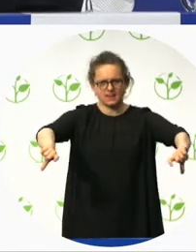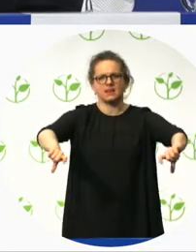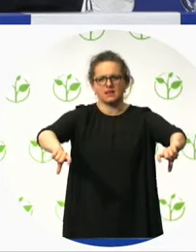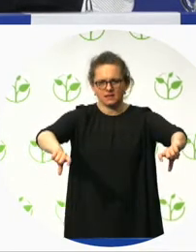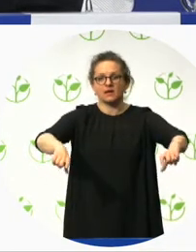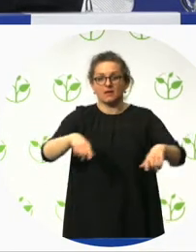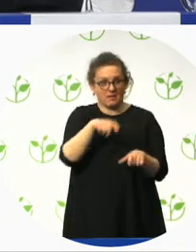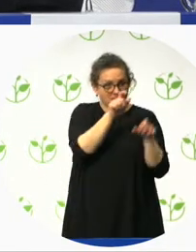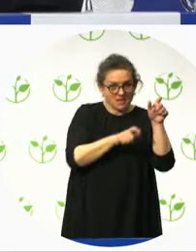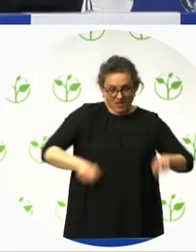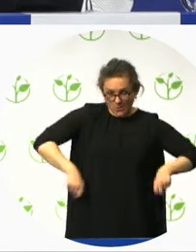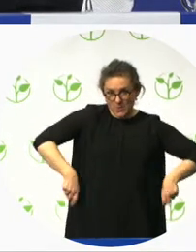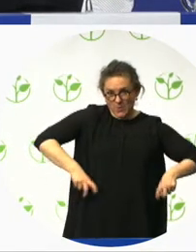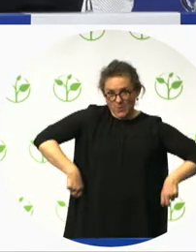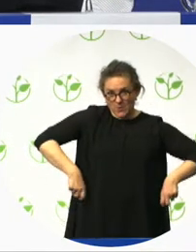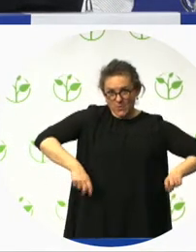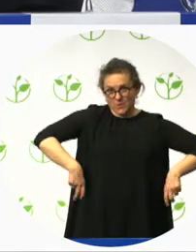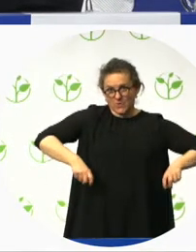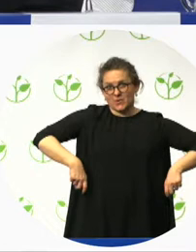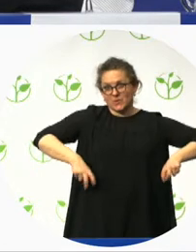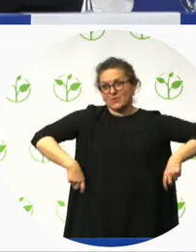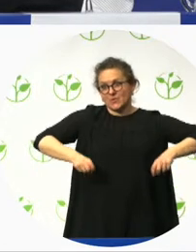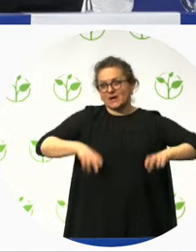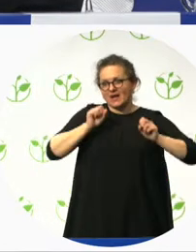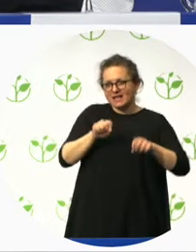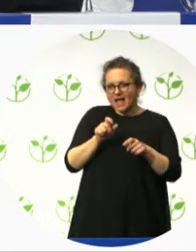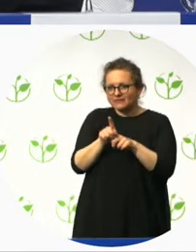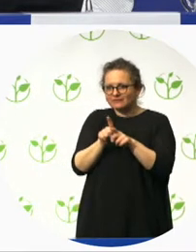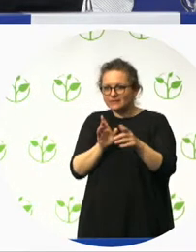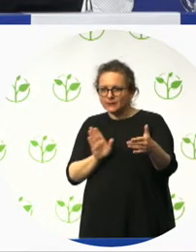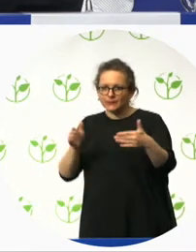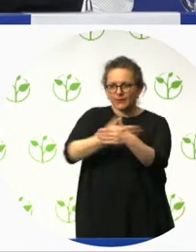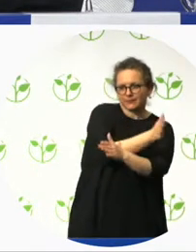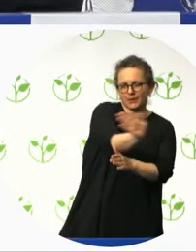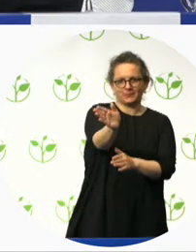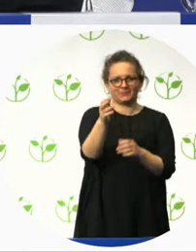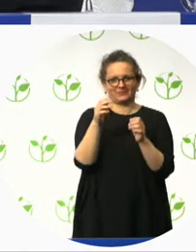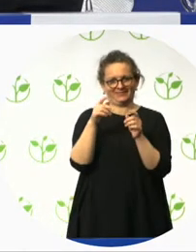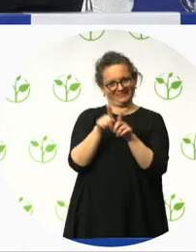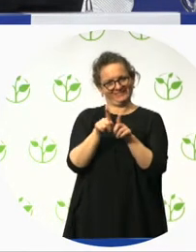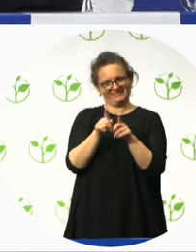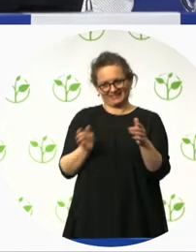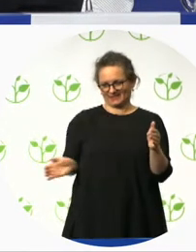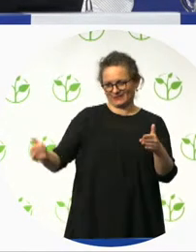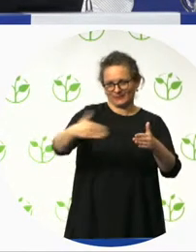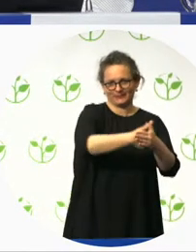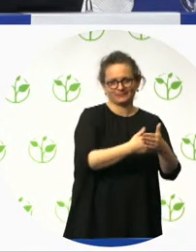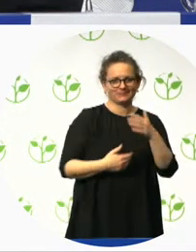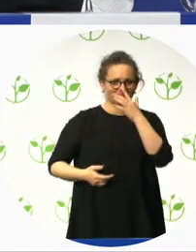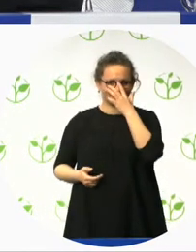In the lower right hand, this is Pat. It's very important in a fitness facility to infuse